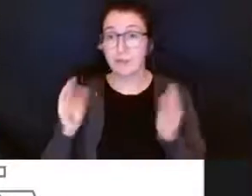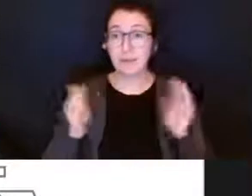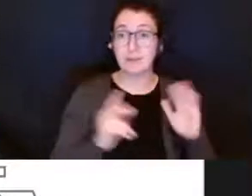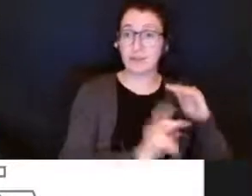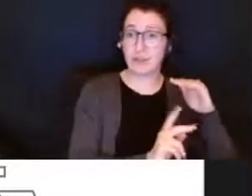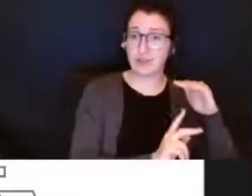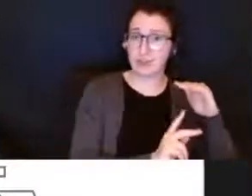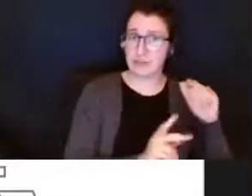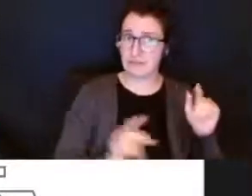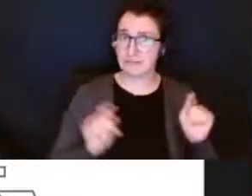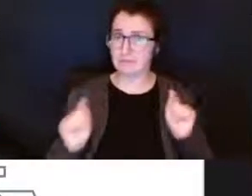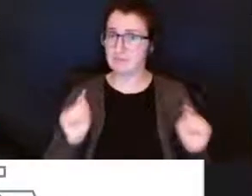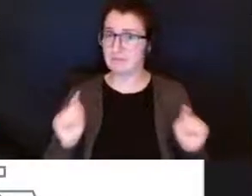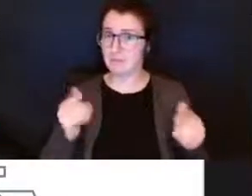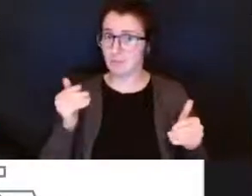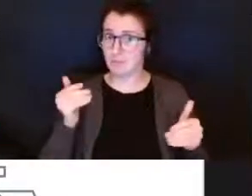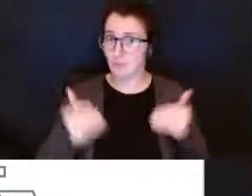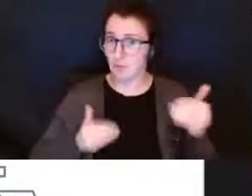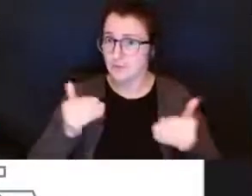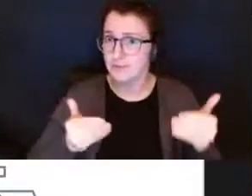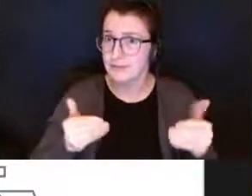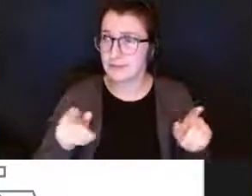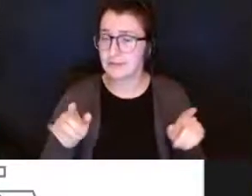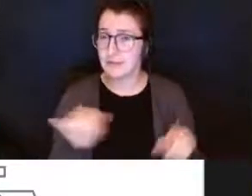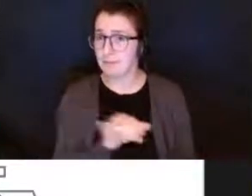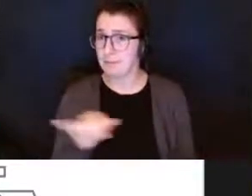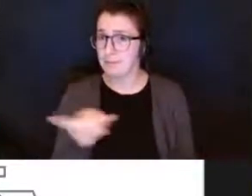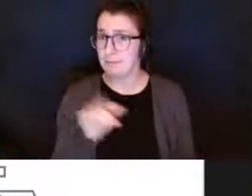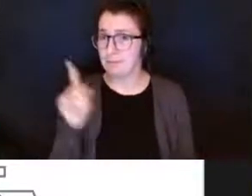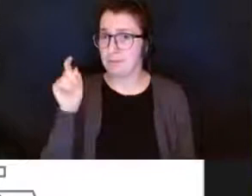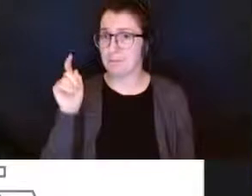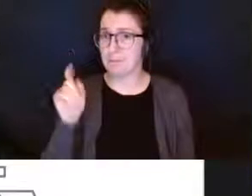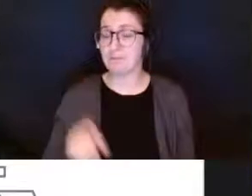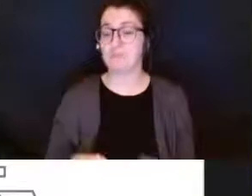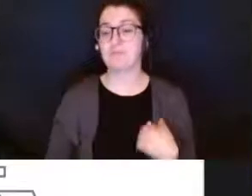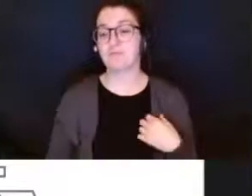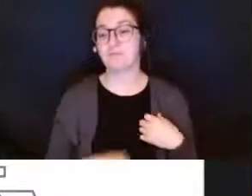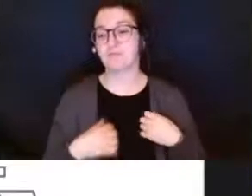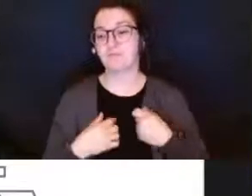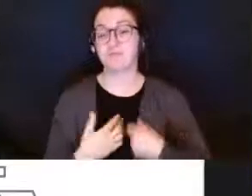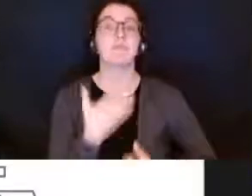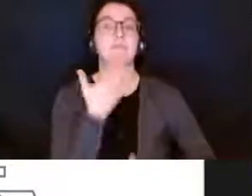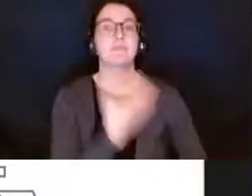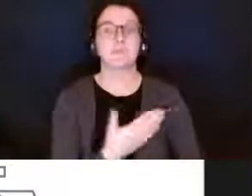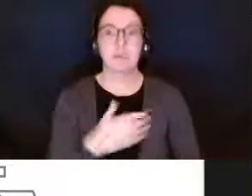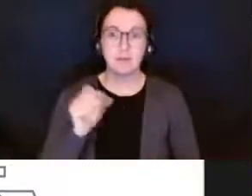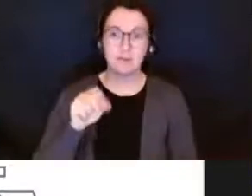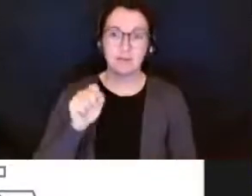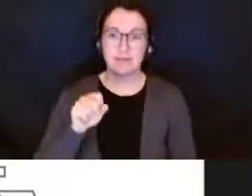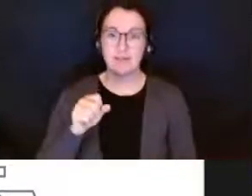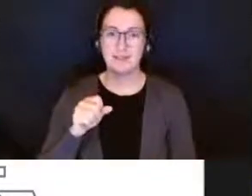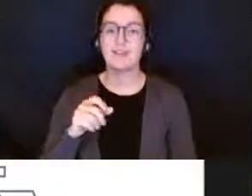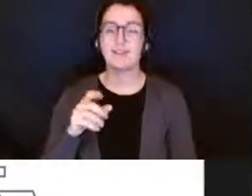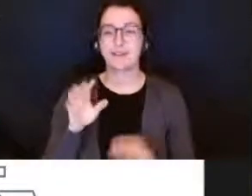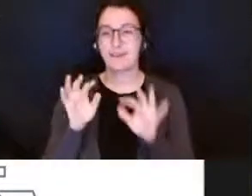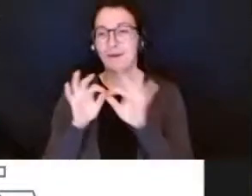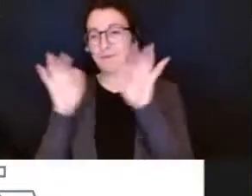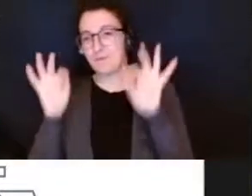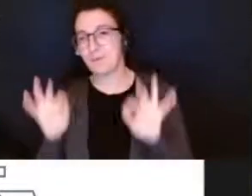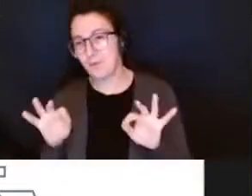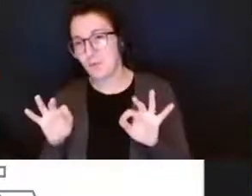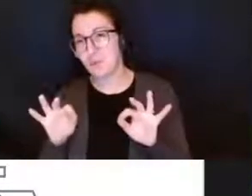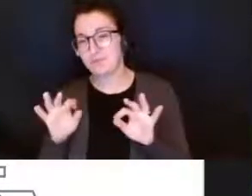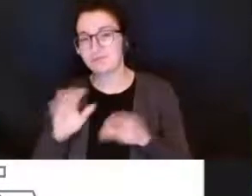same that's a great question thanks claudia thank you for that question i know the ms form was available prior to this